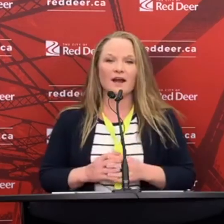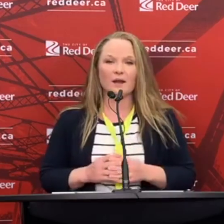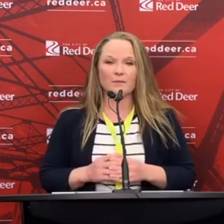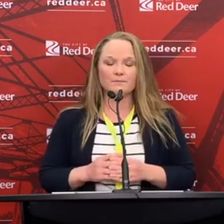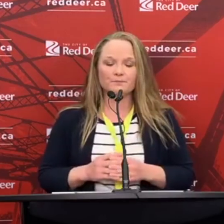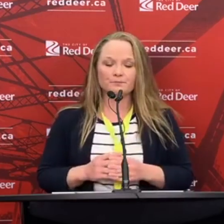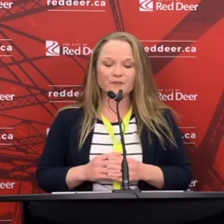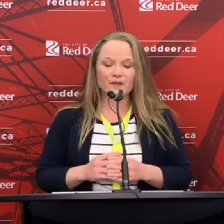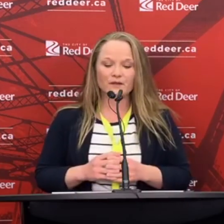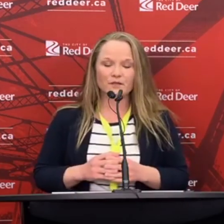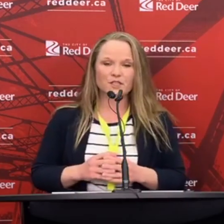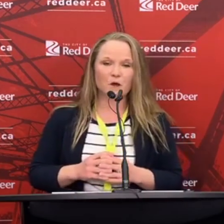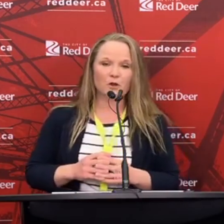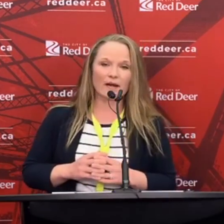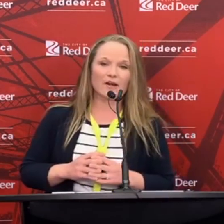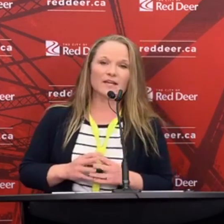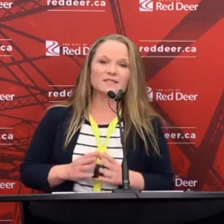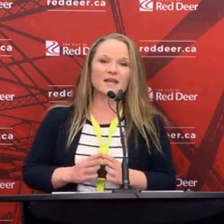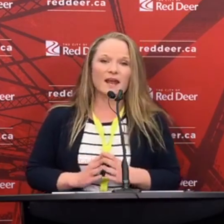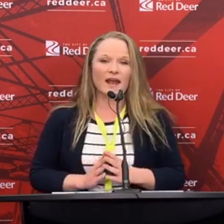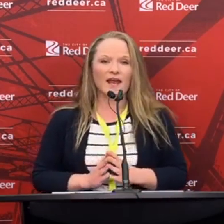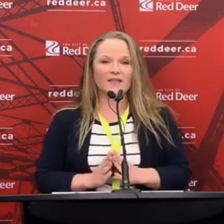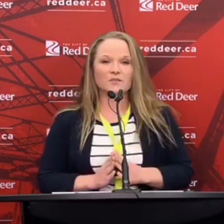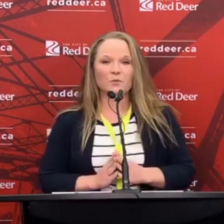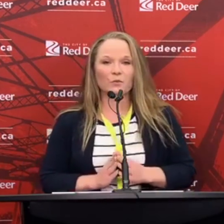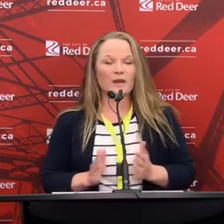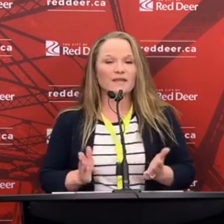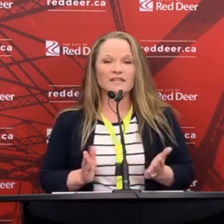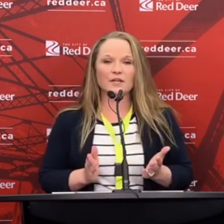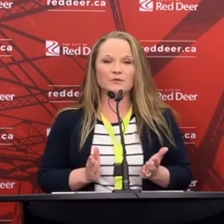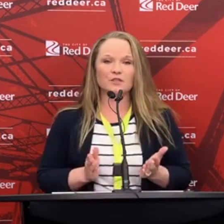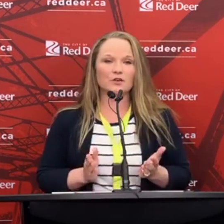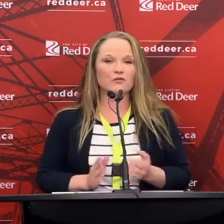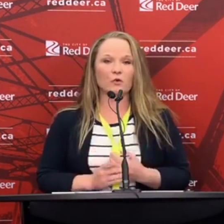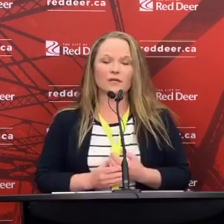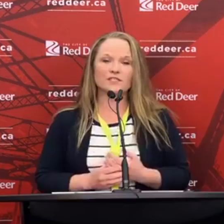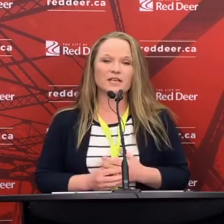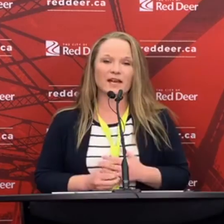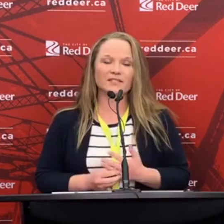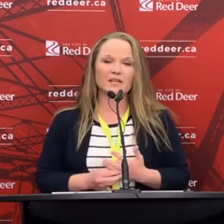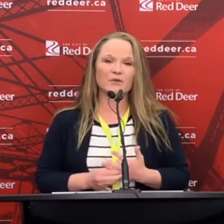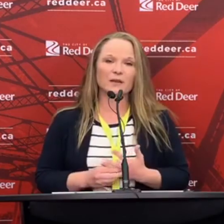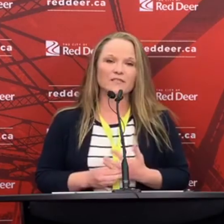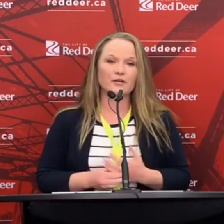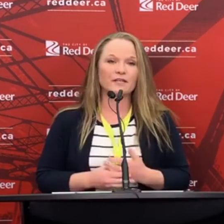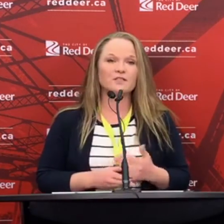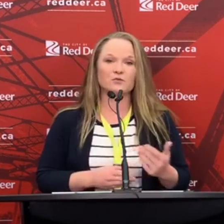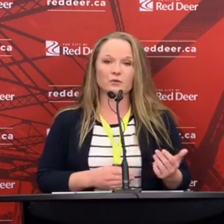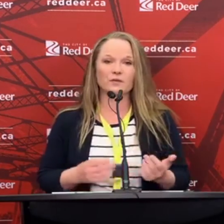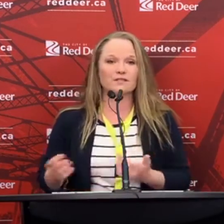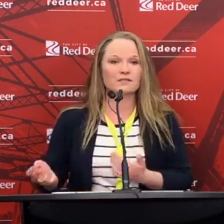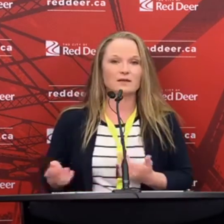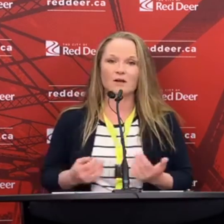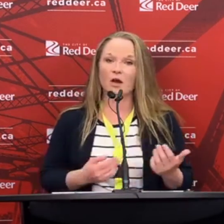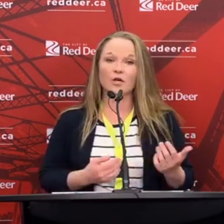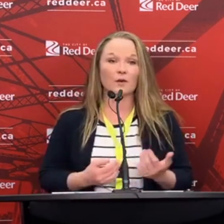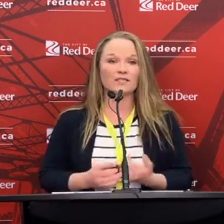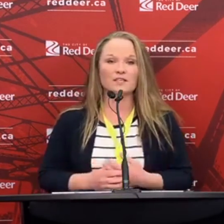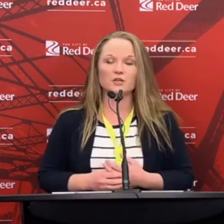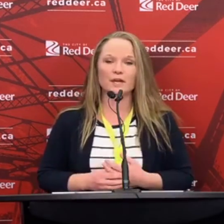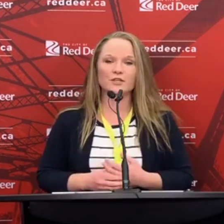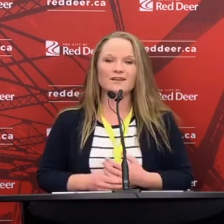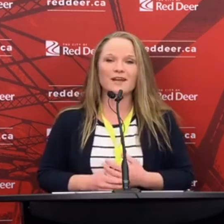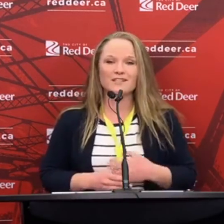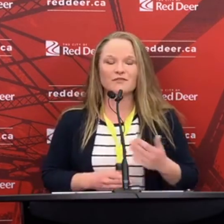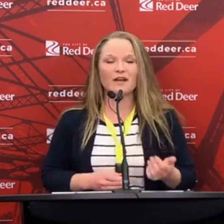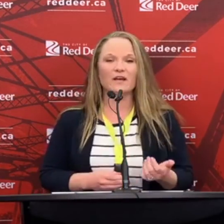areas. And we continue to look forward to connecting with Red Deerians through this ongoing